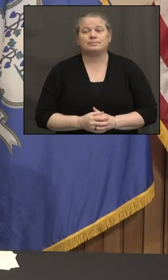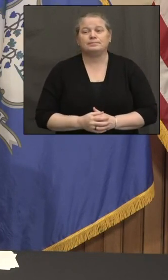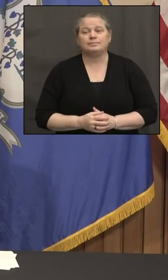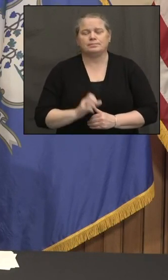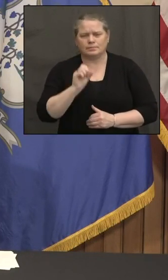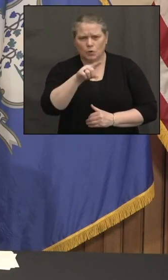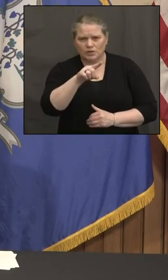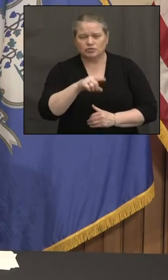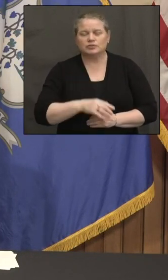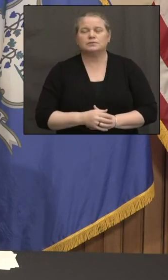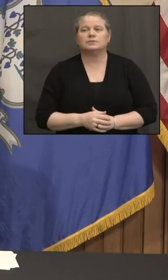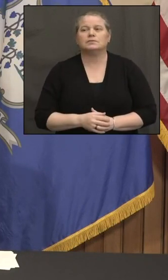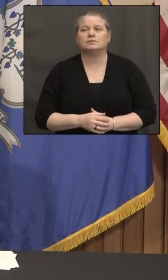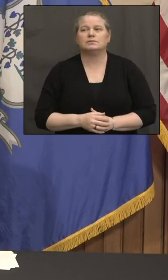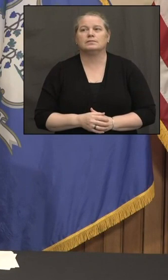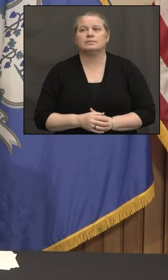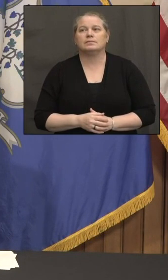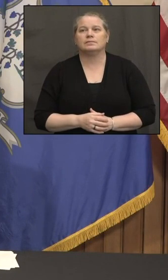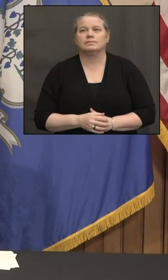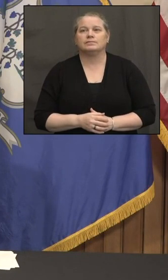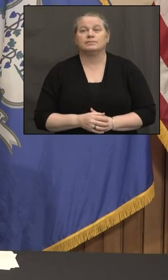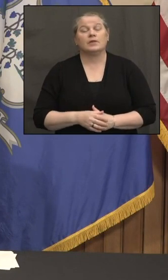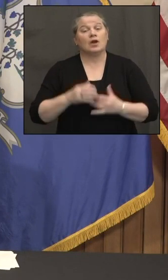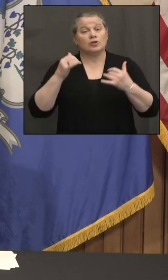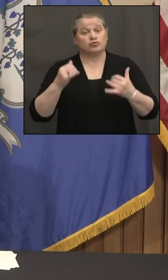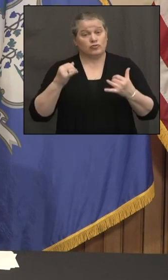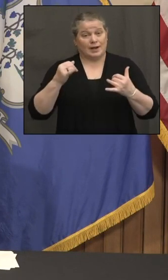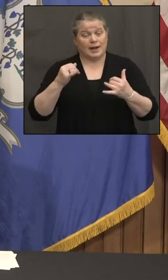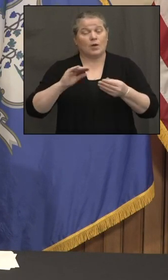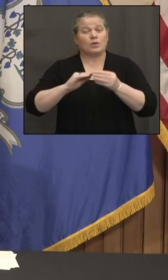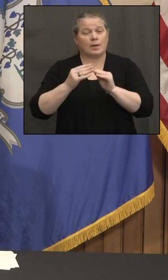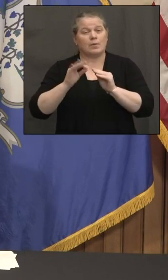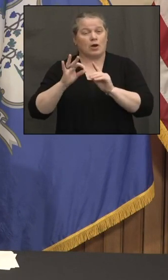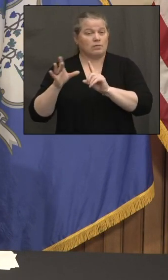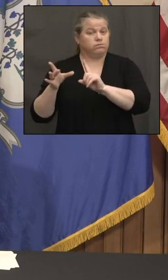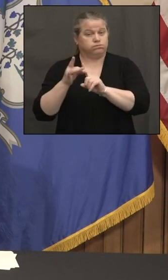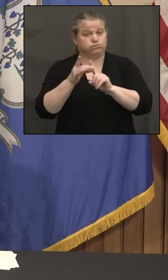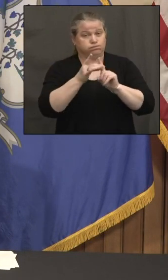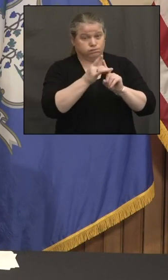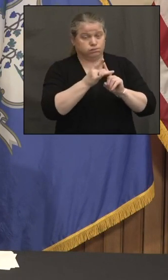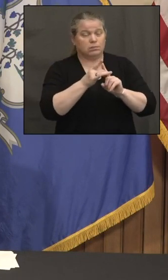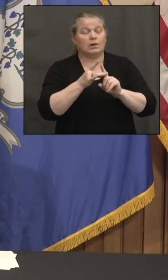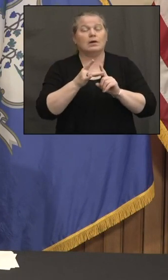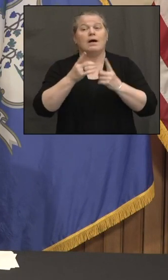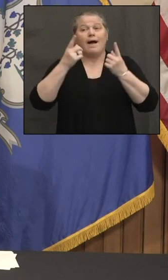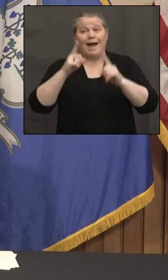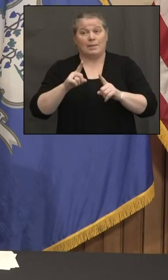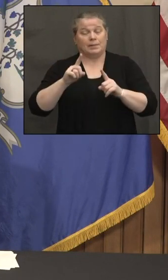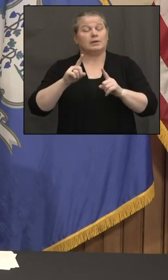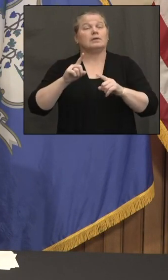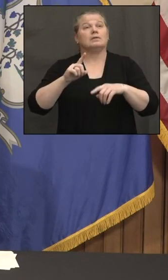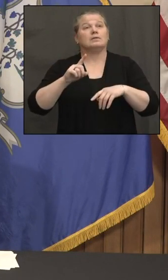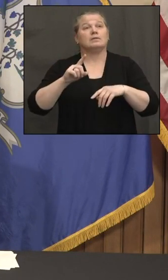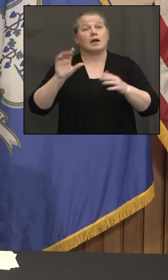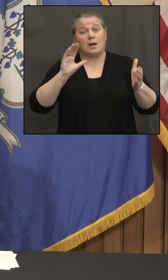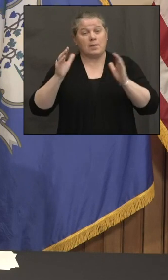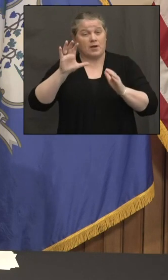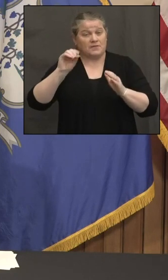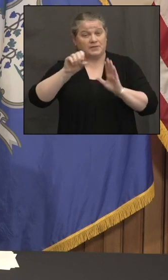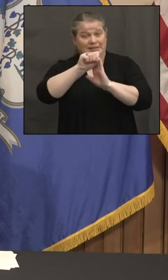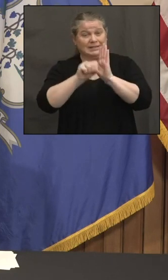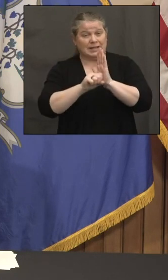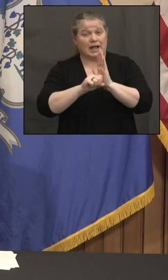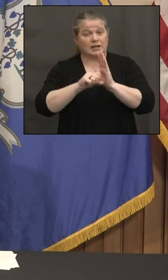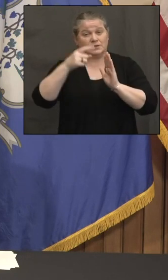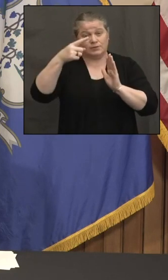right now ranks seventh, um, in infections or new cases per capita. That's seventh in the country. Um, I was wondering, um,